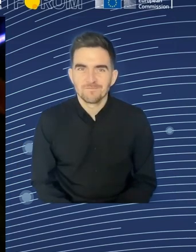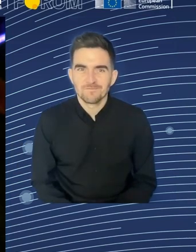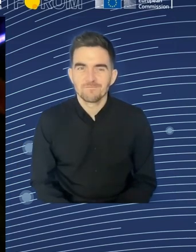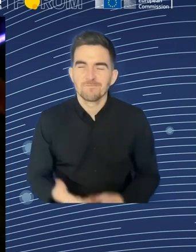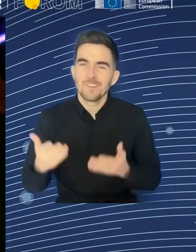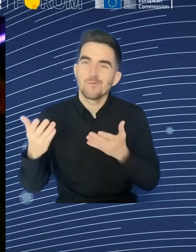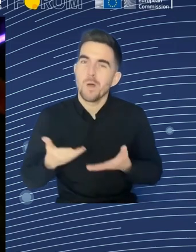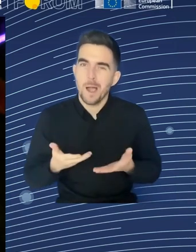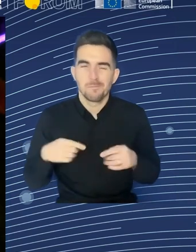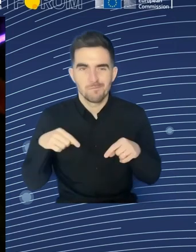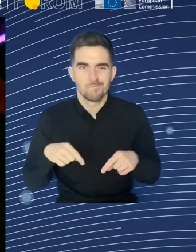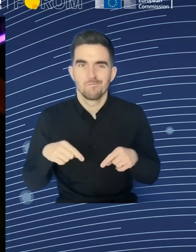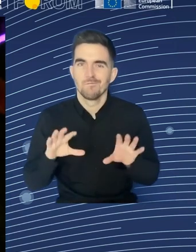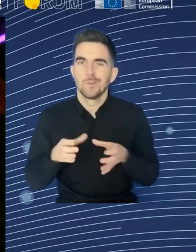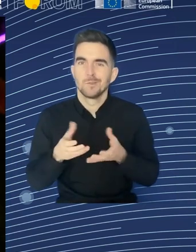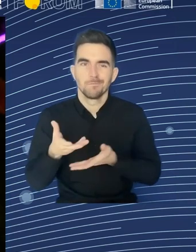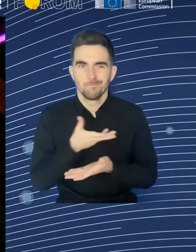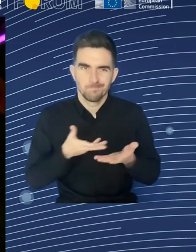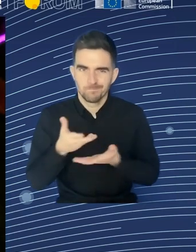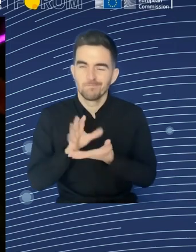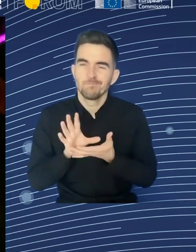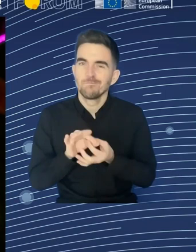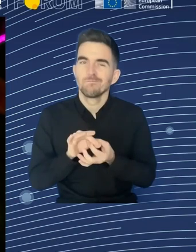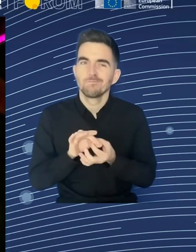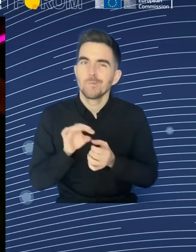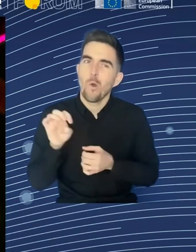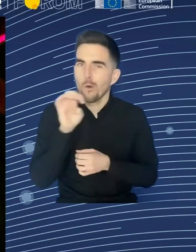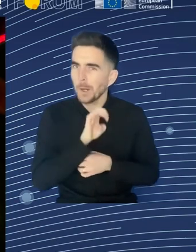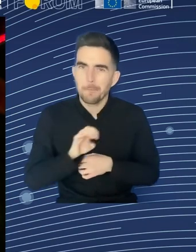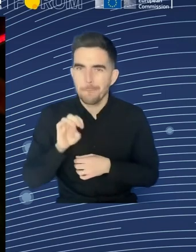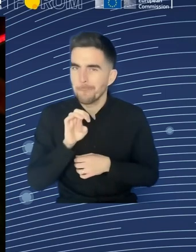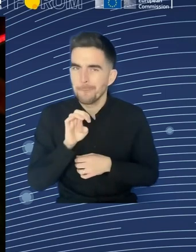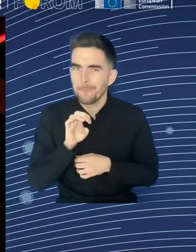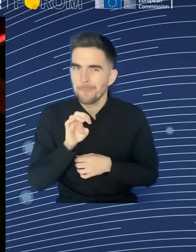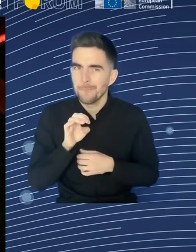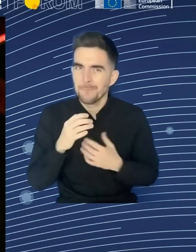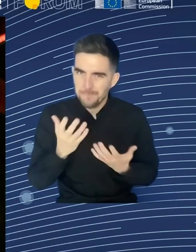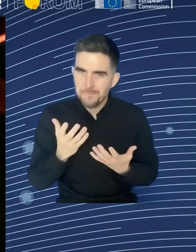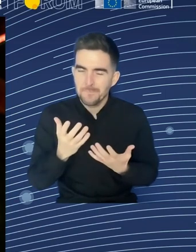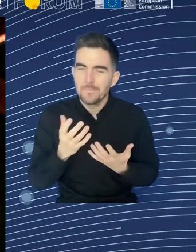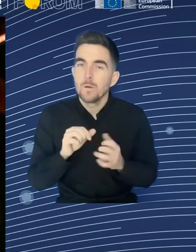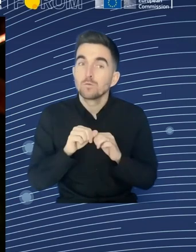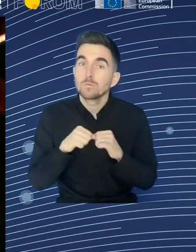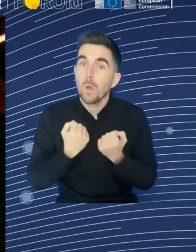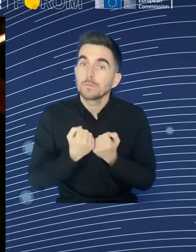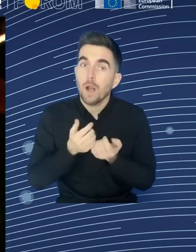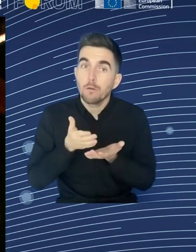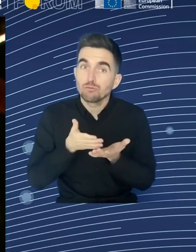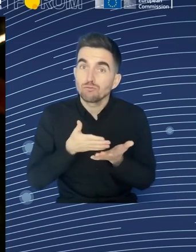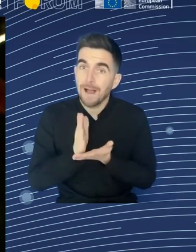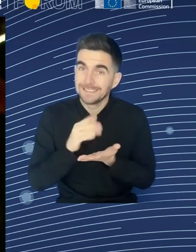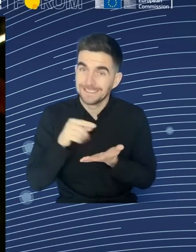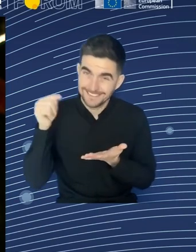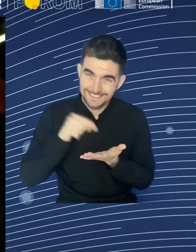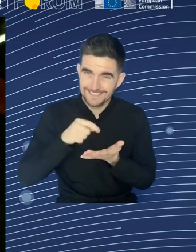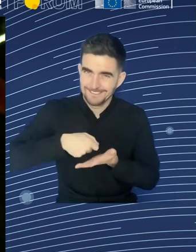to make social policies fit for the future. First of all, a little bit of housekeeping. Of course, have interpretation as we have all through